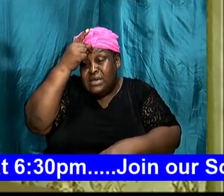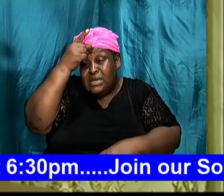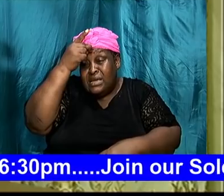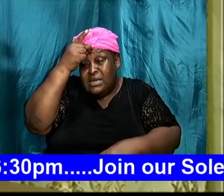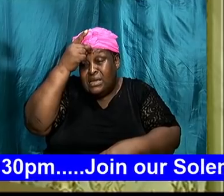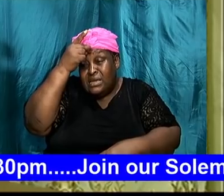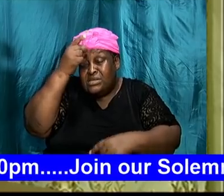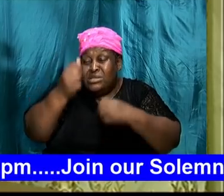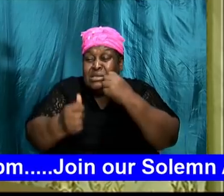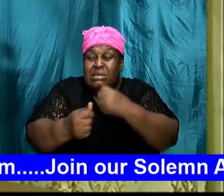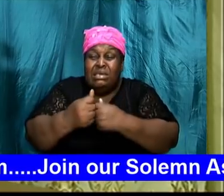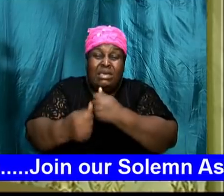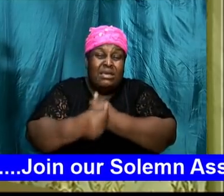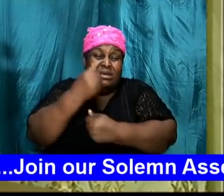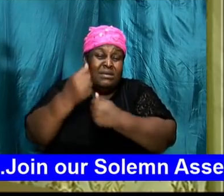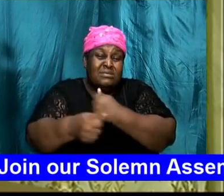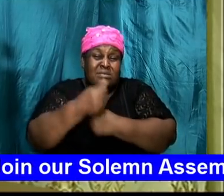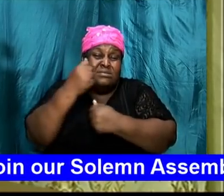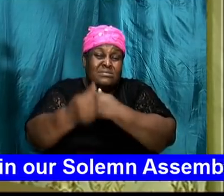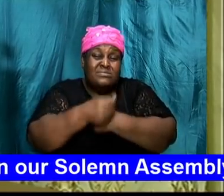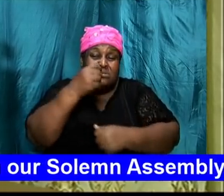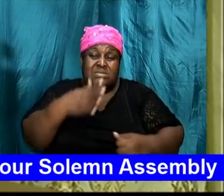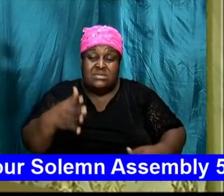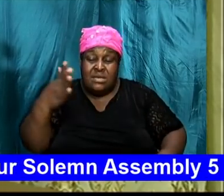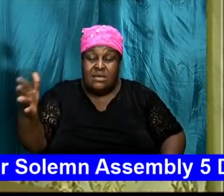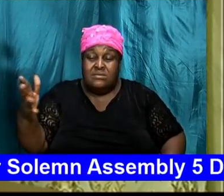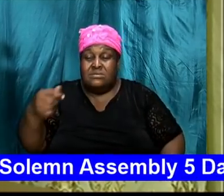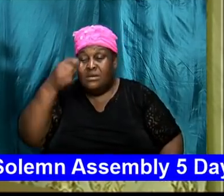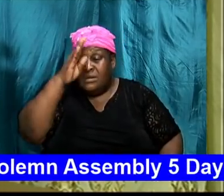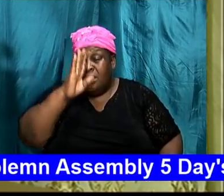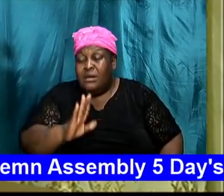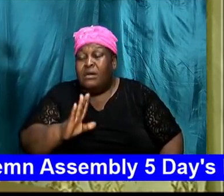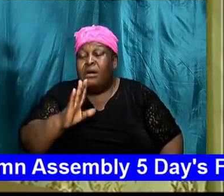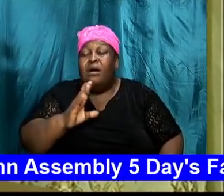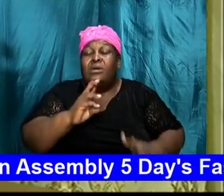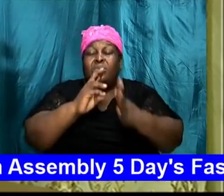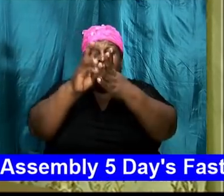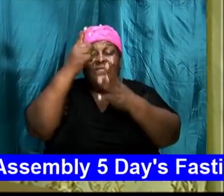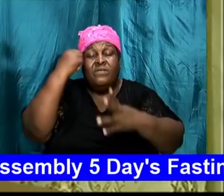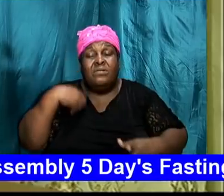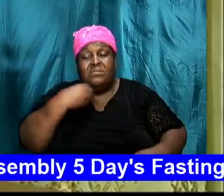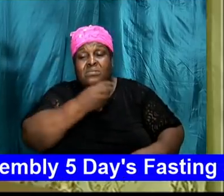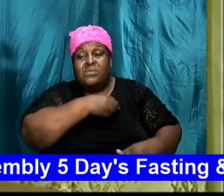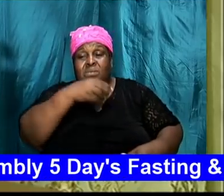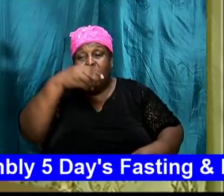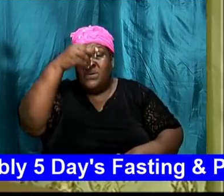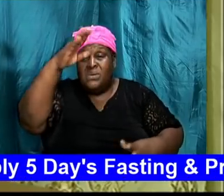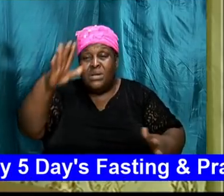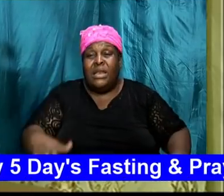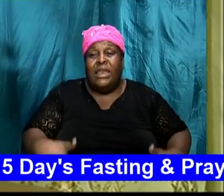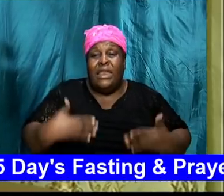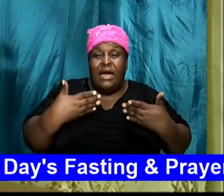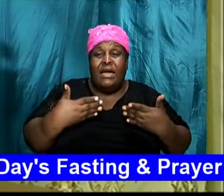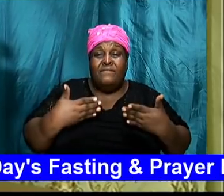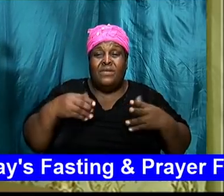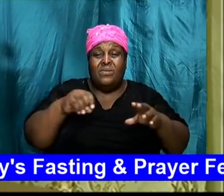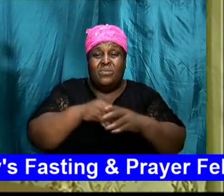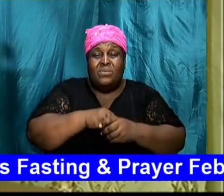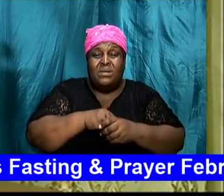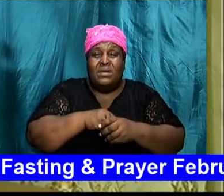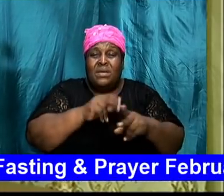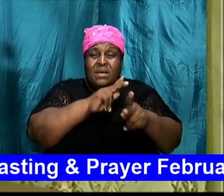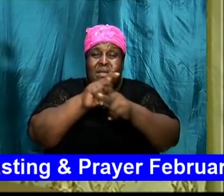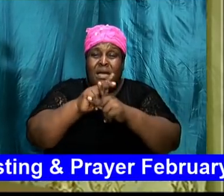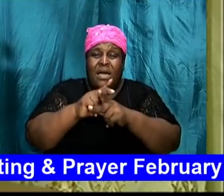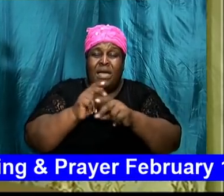of God's will God's will for our life include the kind of man the kind of woman